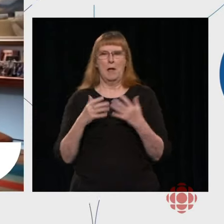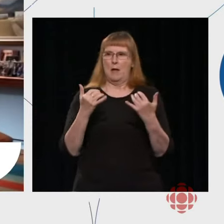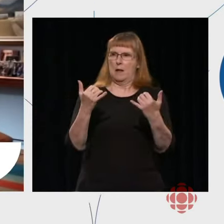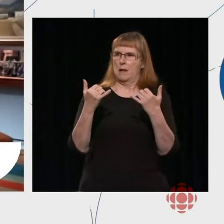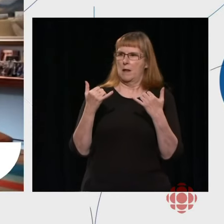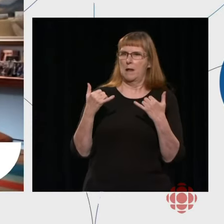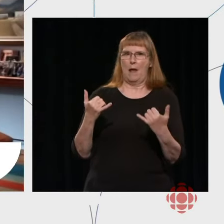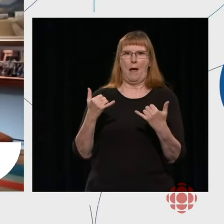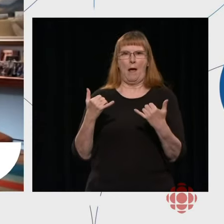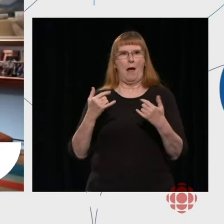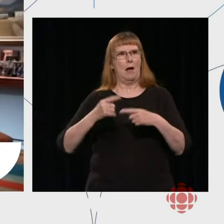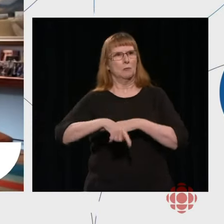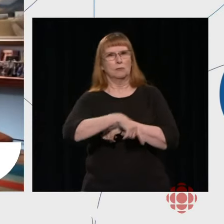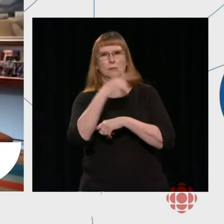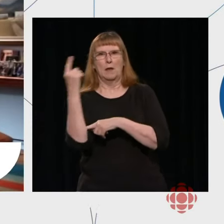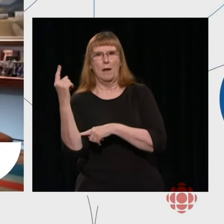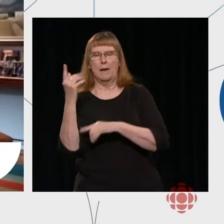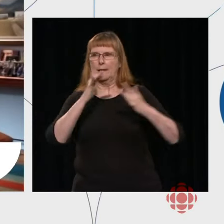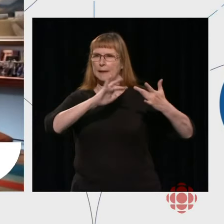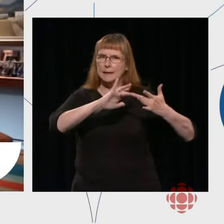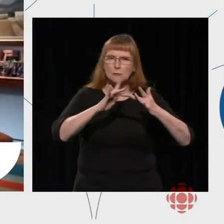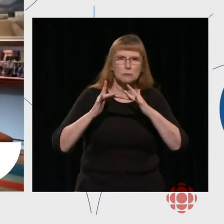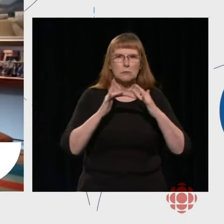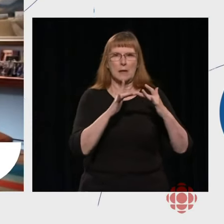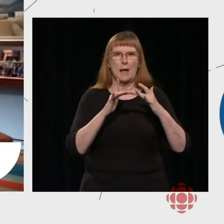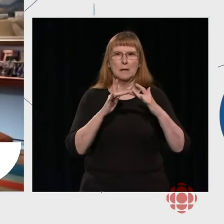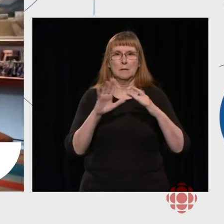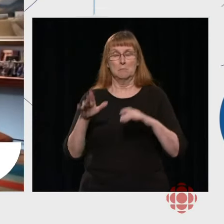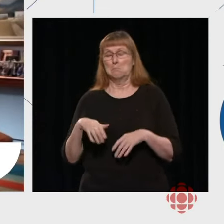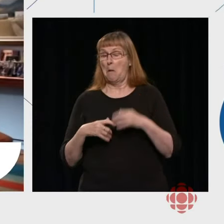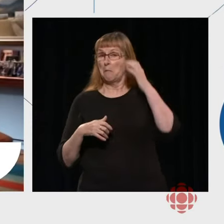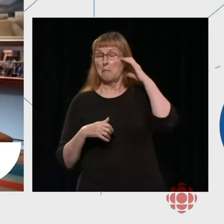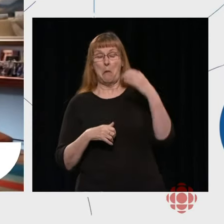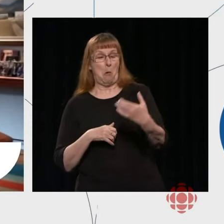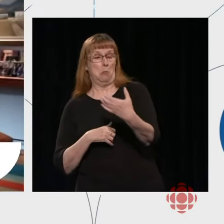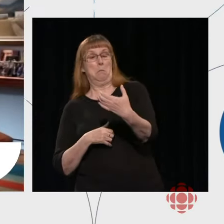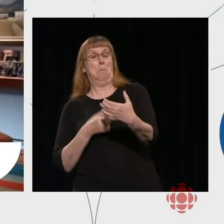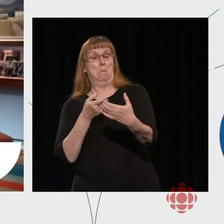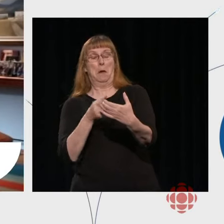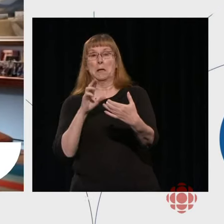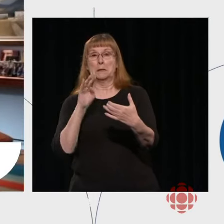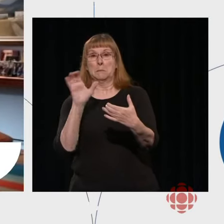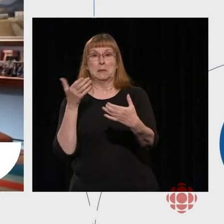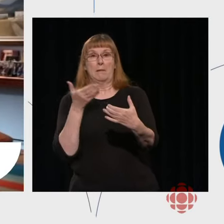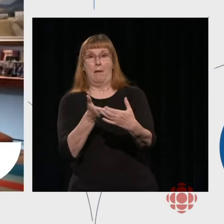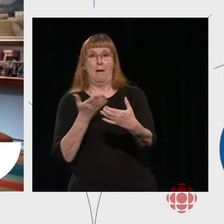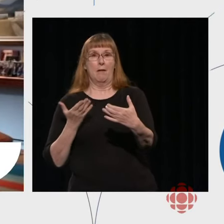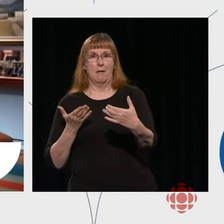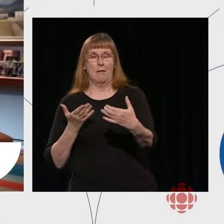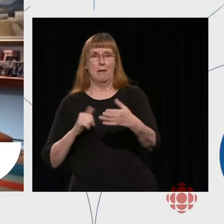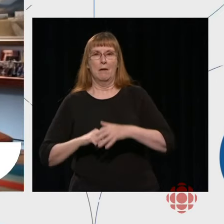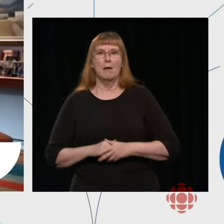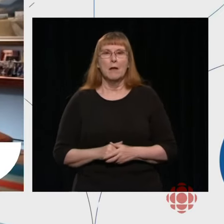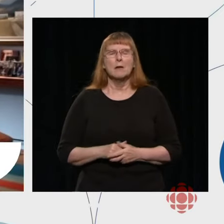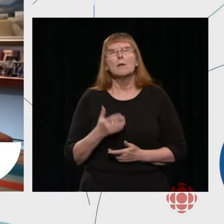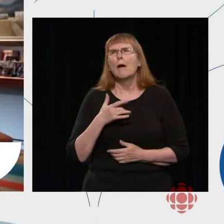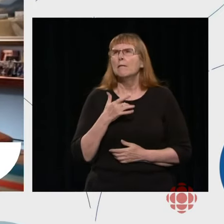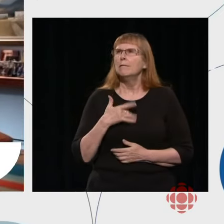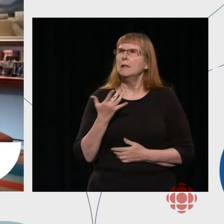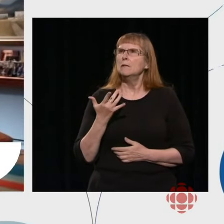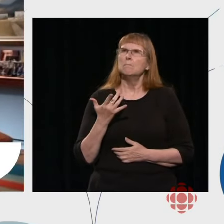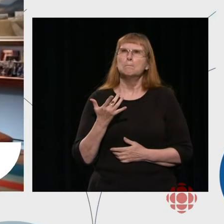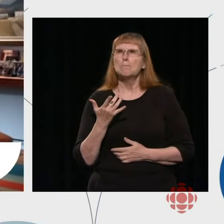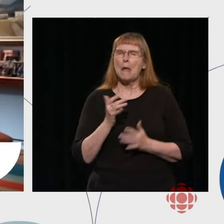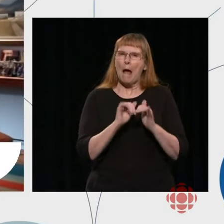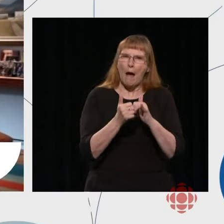course, there's the internet and mobile devices. So, in my view, it's not actually the platform that matters.